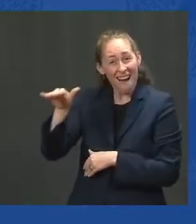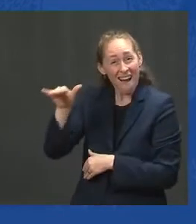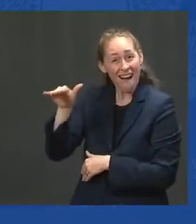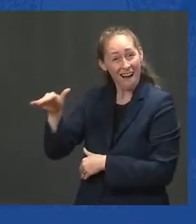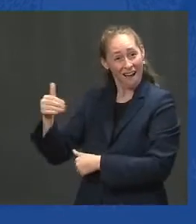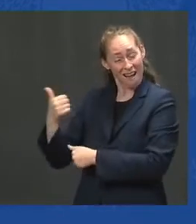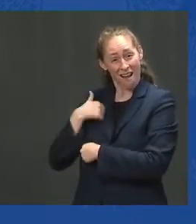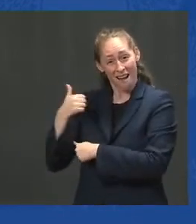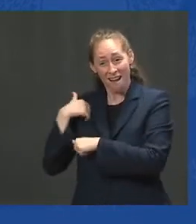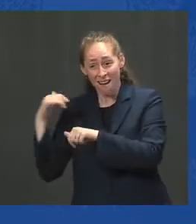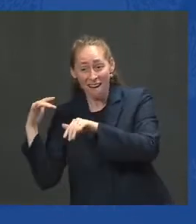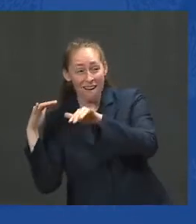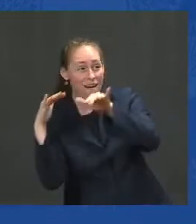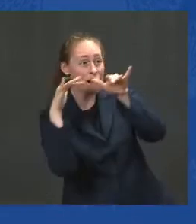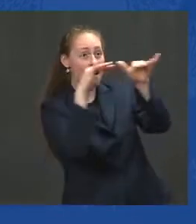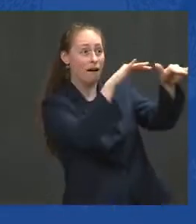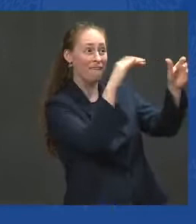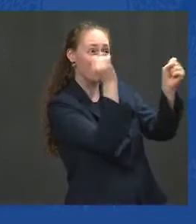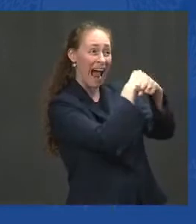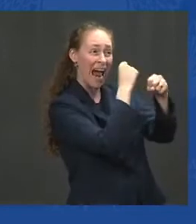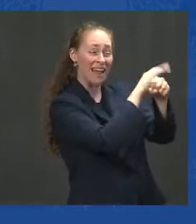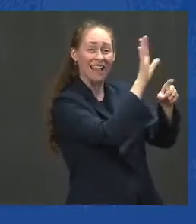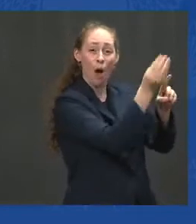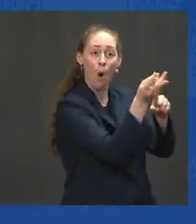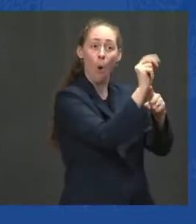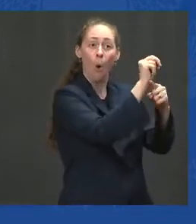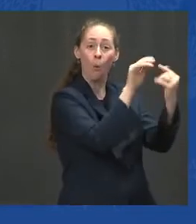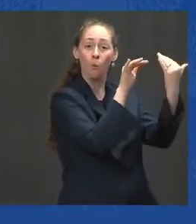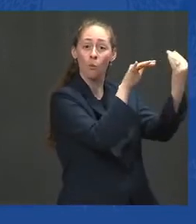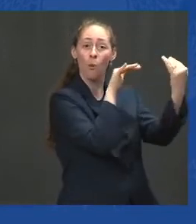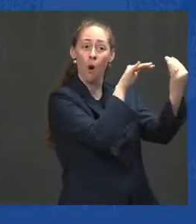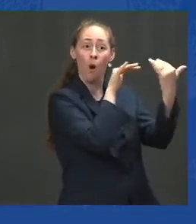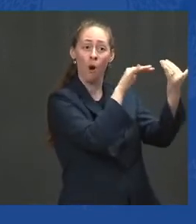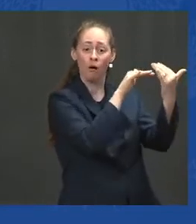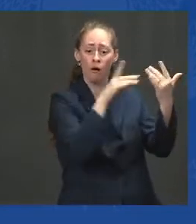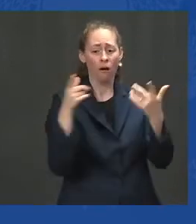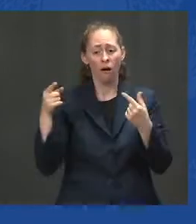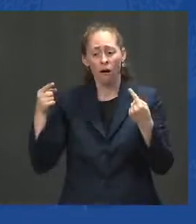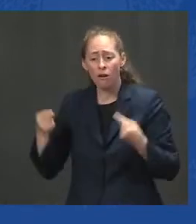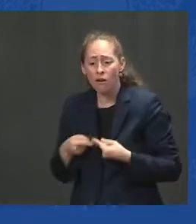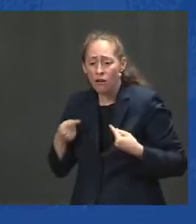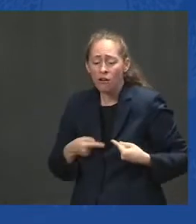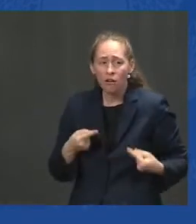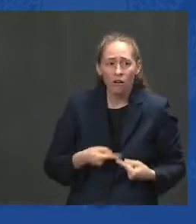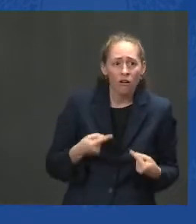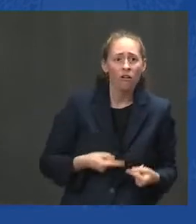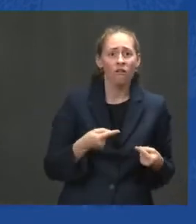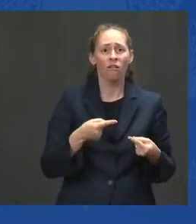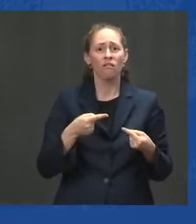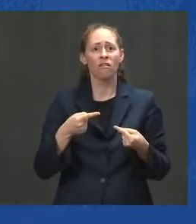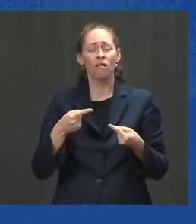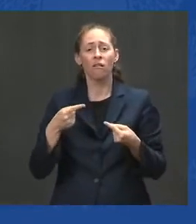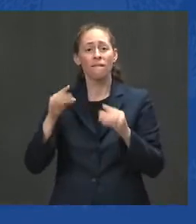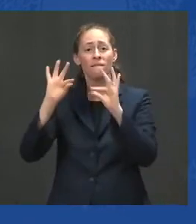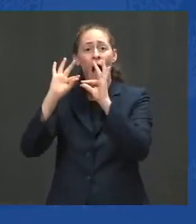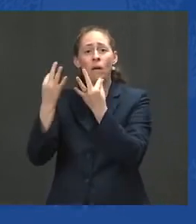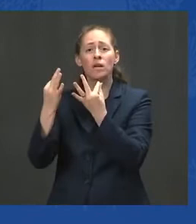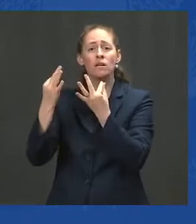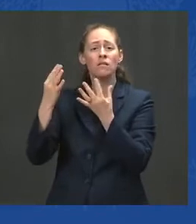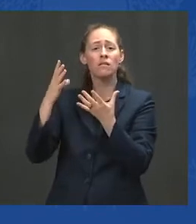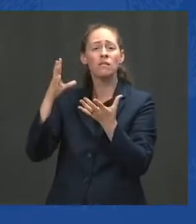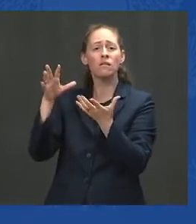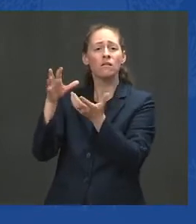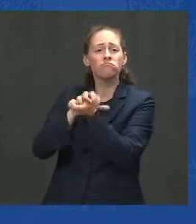taking casualties, suffering life-shattering injuries, leaving families broken by grief and loss.